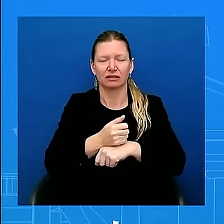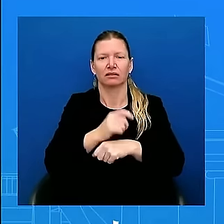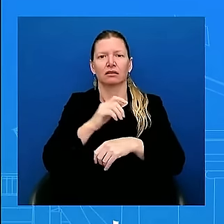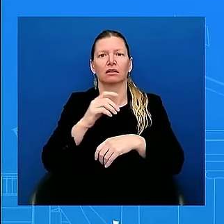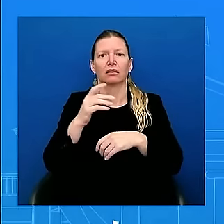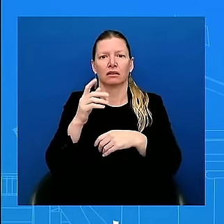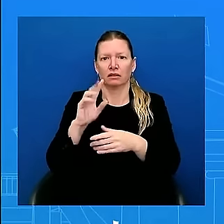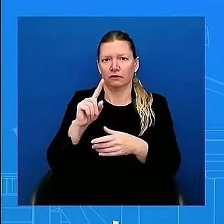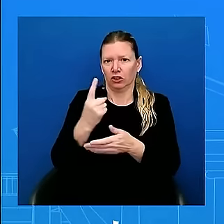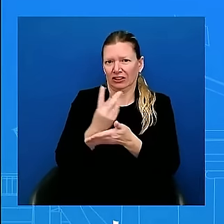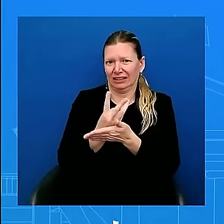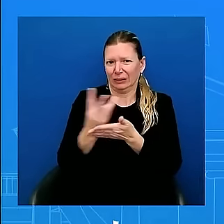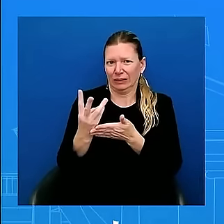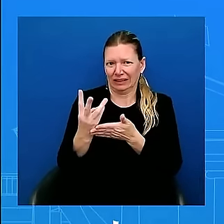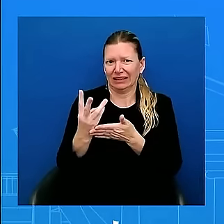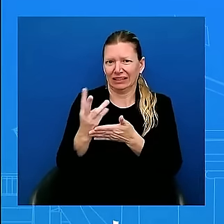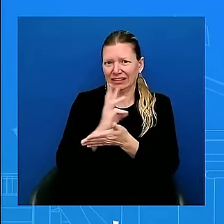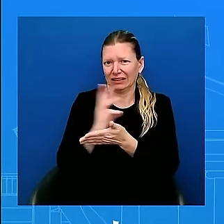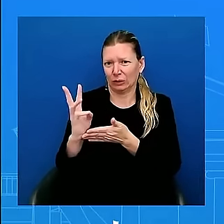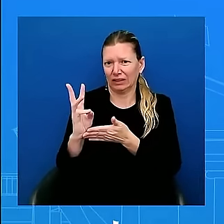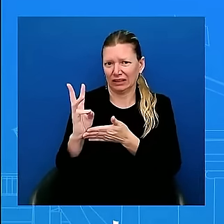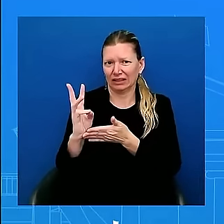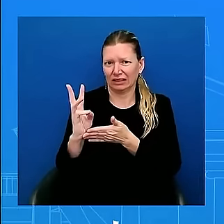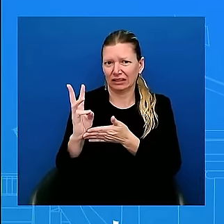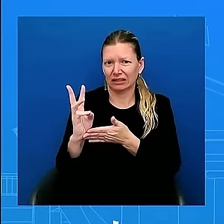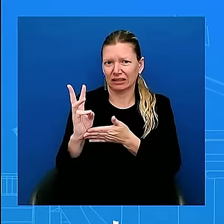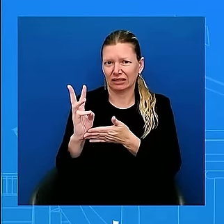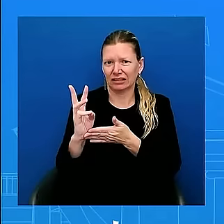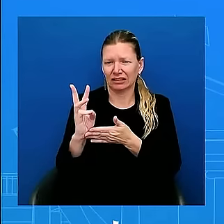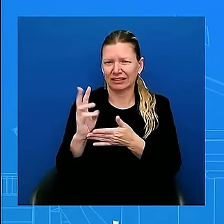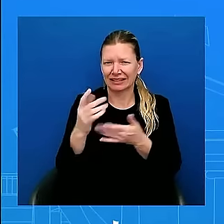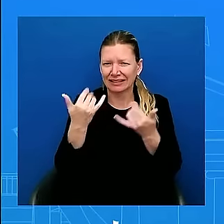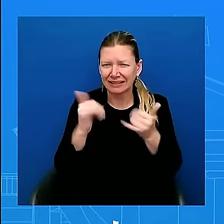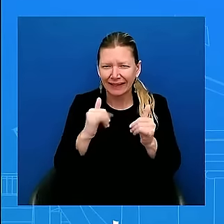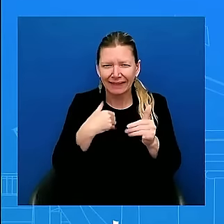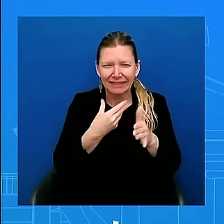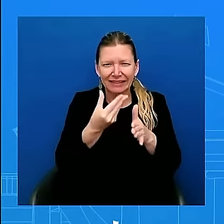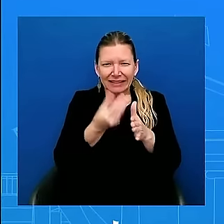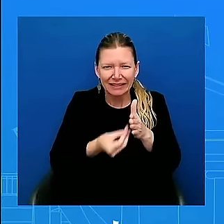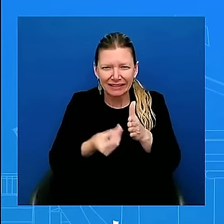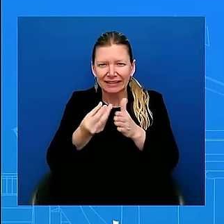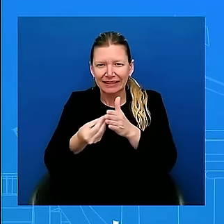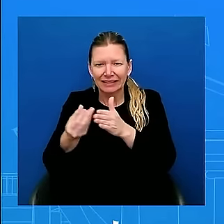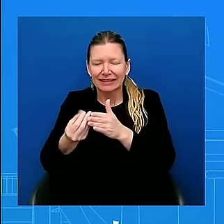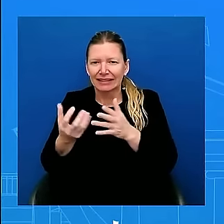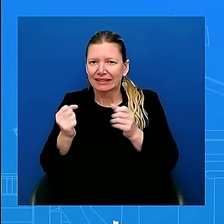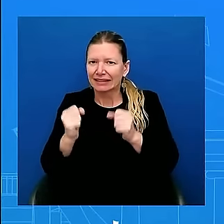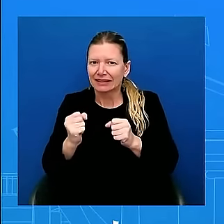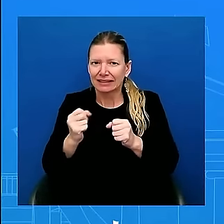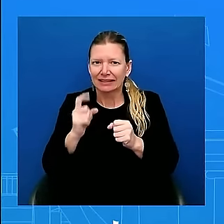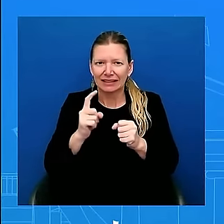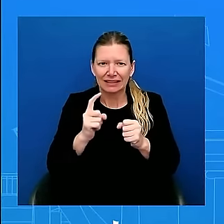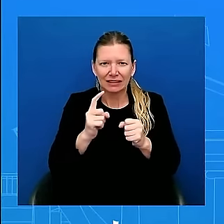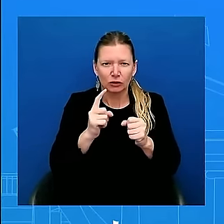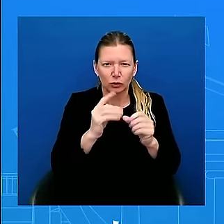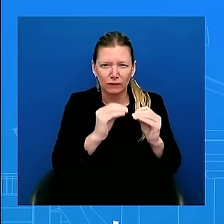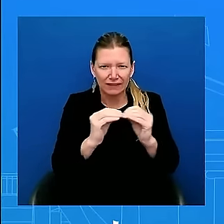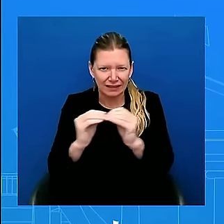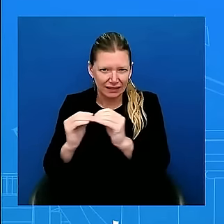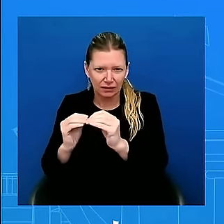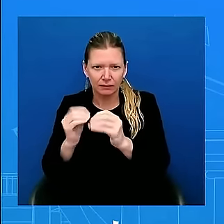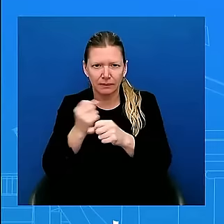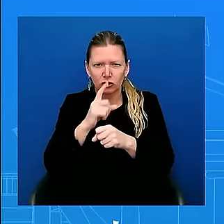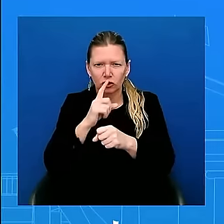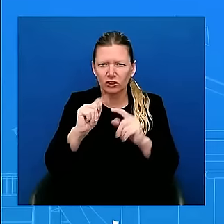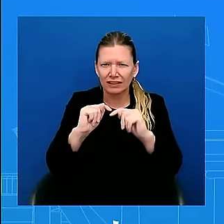that remain and our team continues to work with our counterparts in the region to see if we can't close those gaps. We believe that they